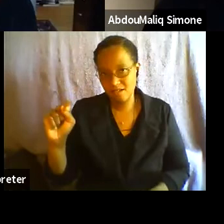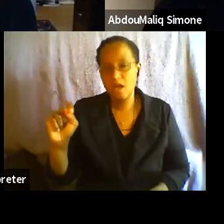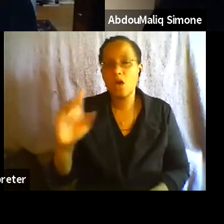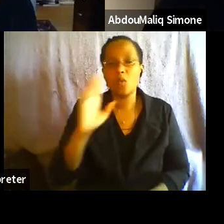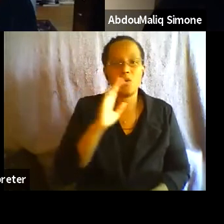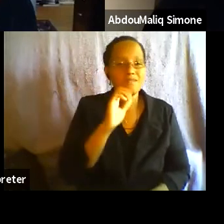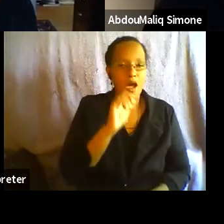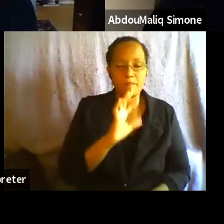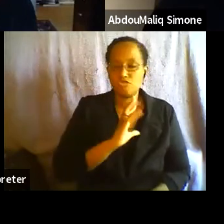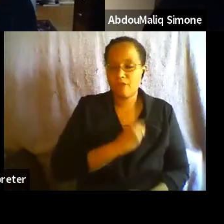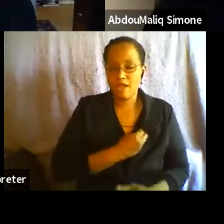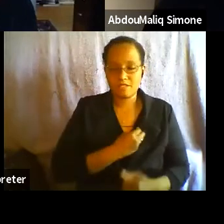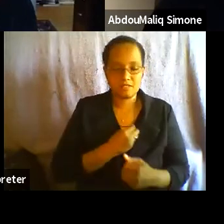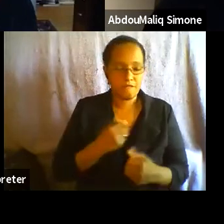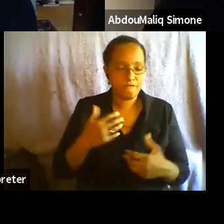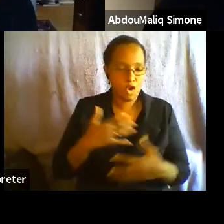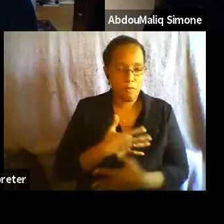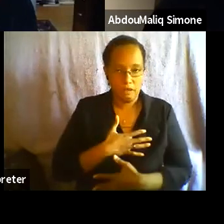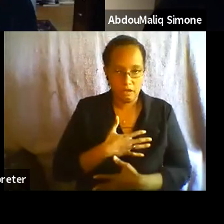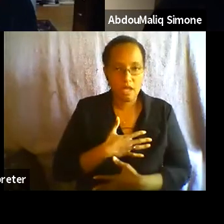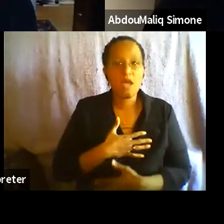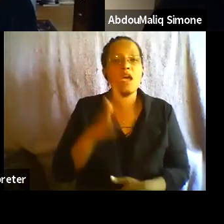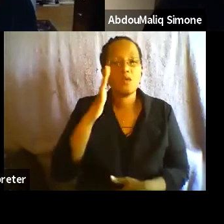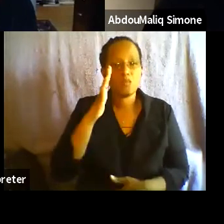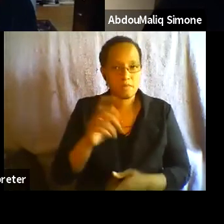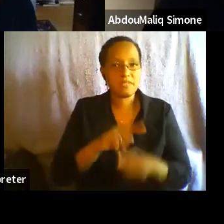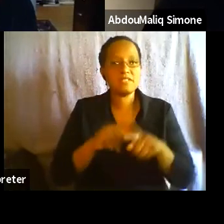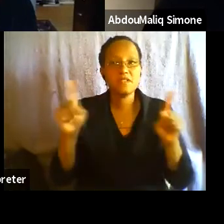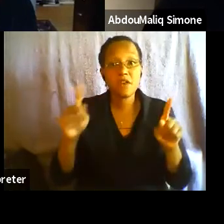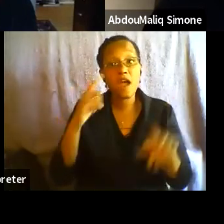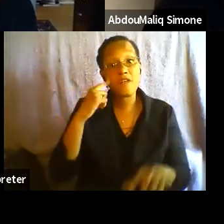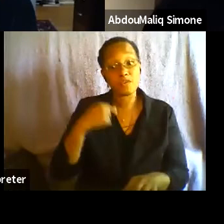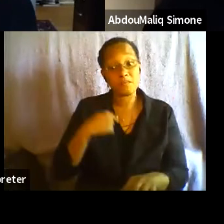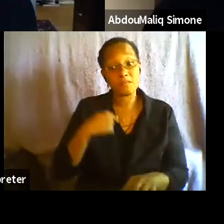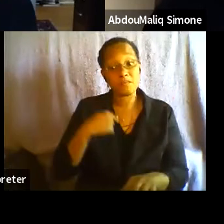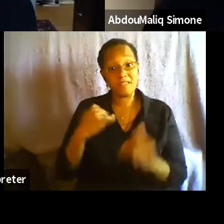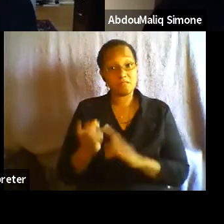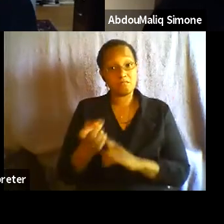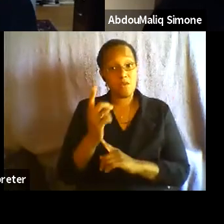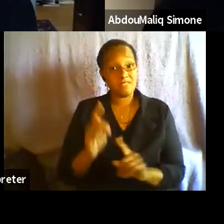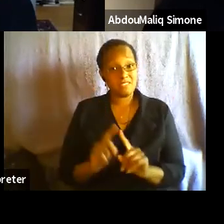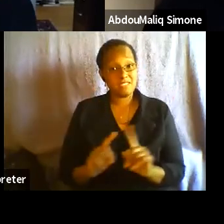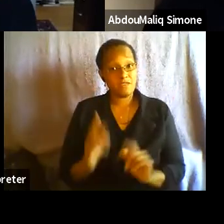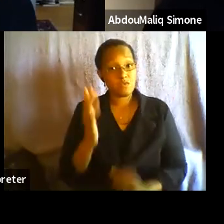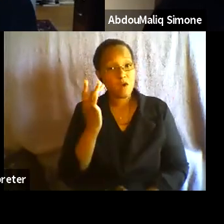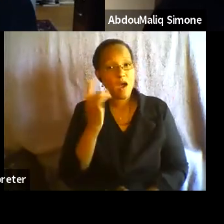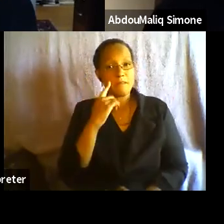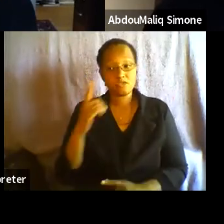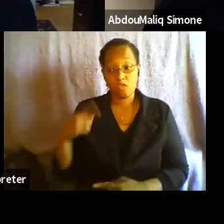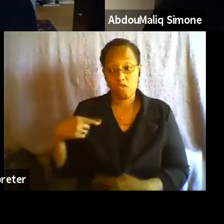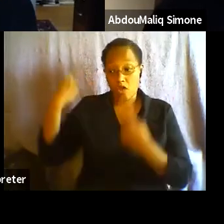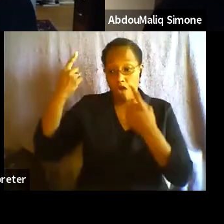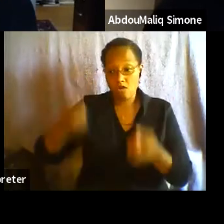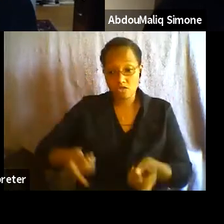a world that's different. And what is for me particularly important about this moment is the long-term work that has happened around